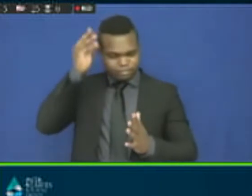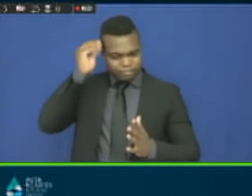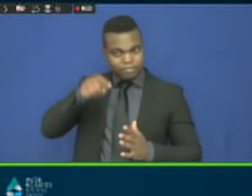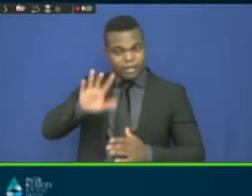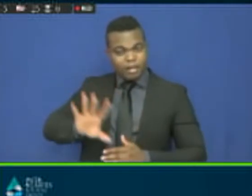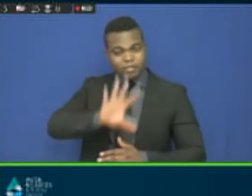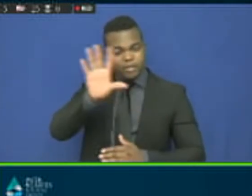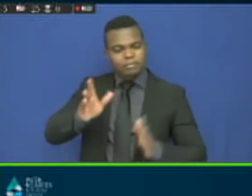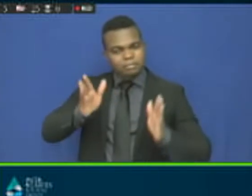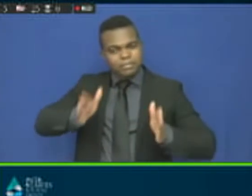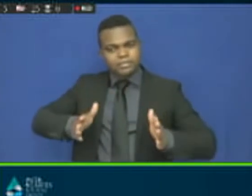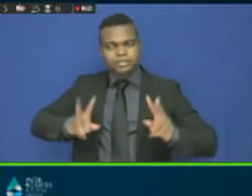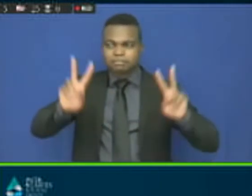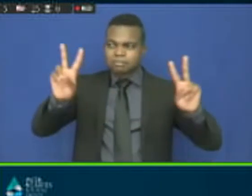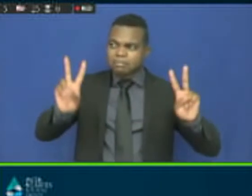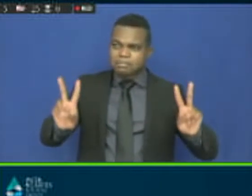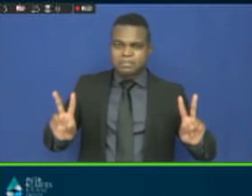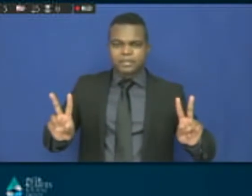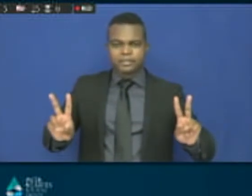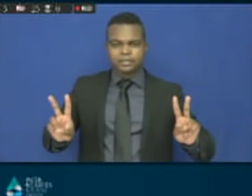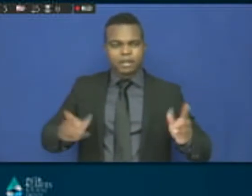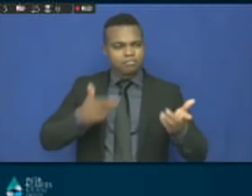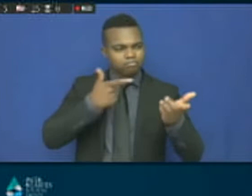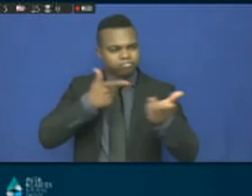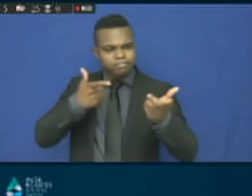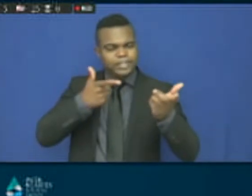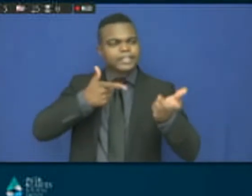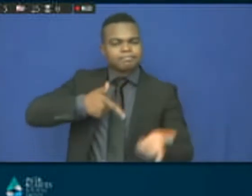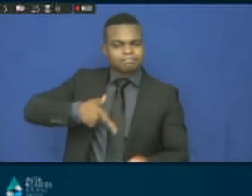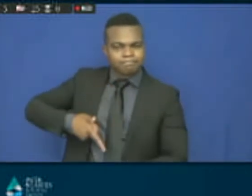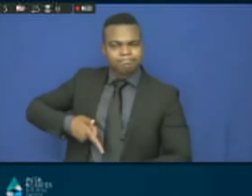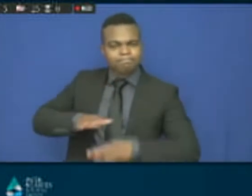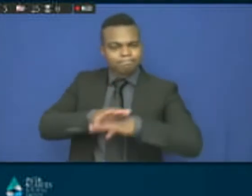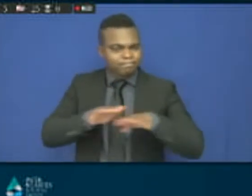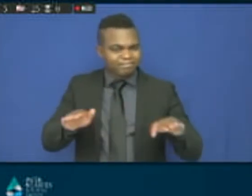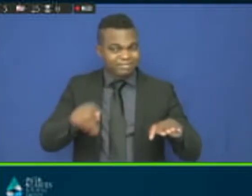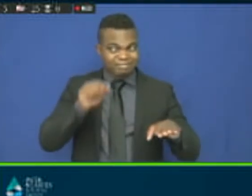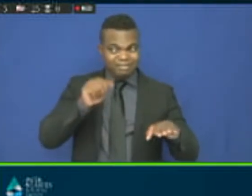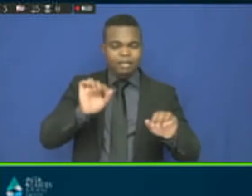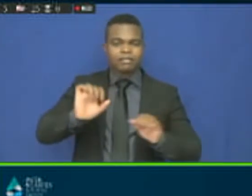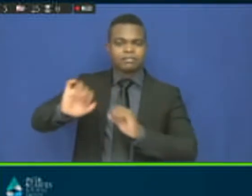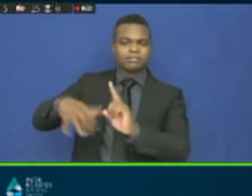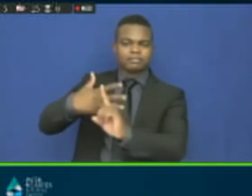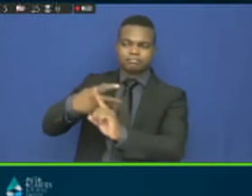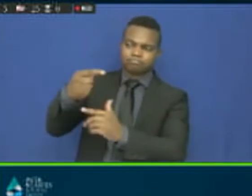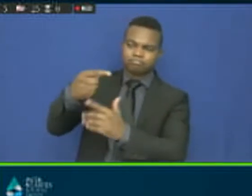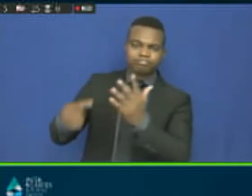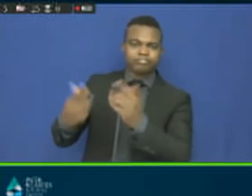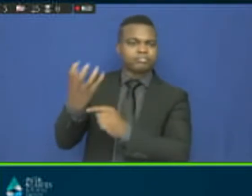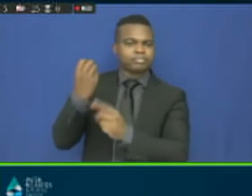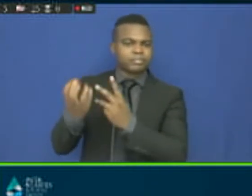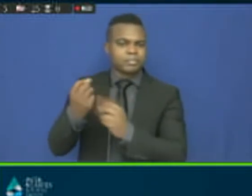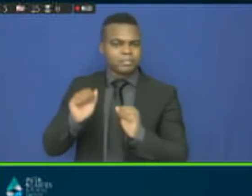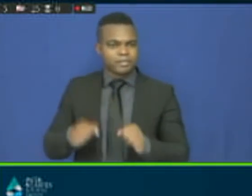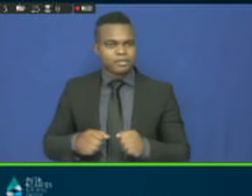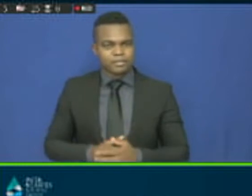realize the SDGs and Agenda 263. This was a very important